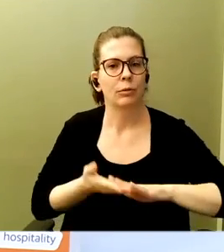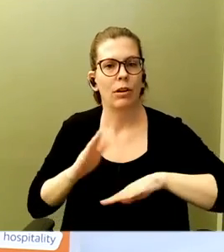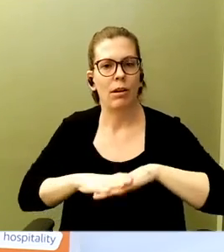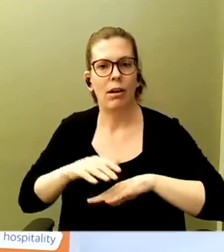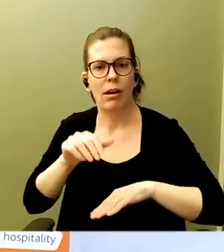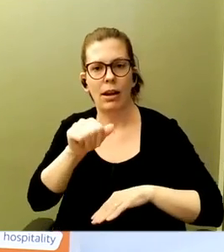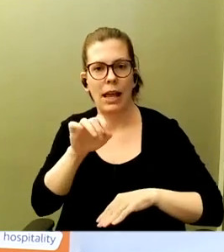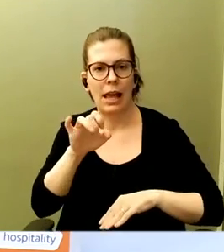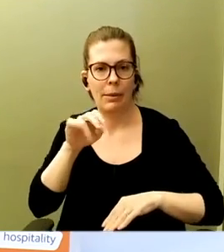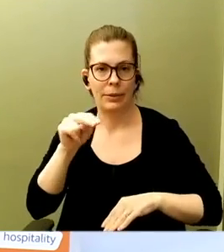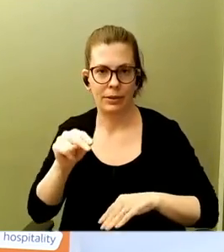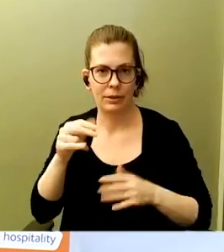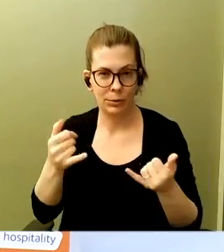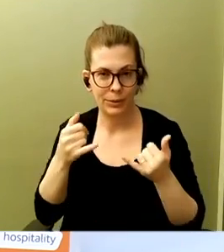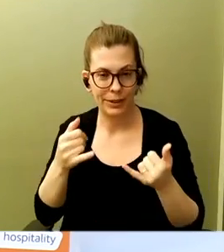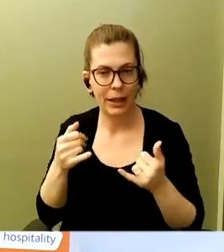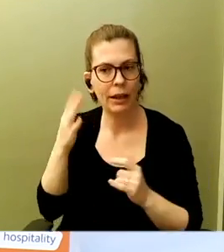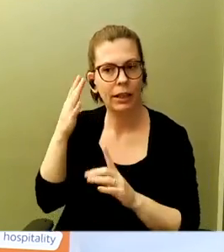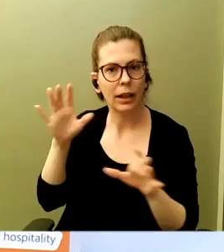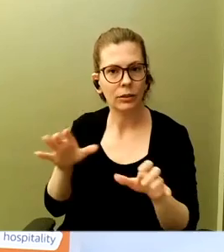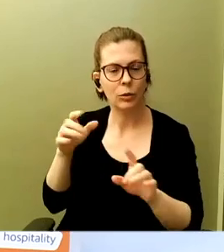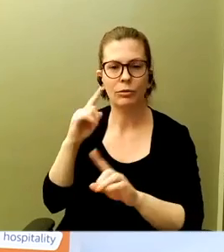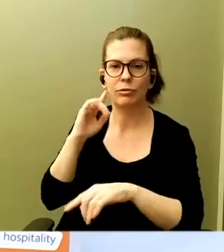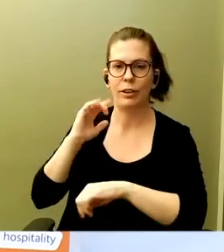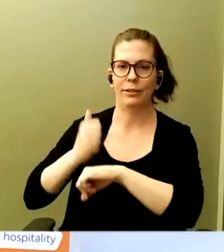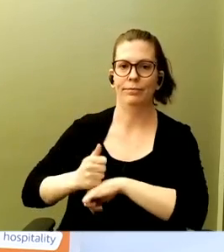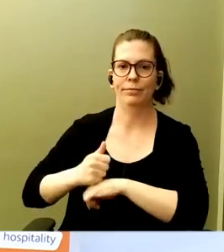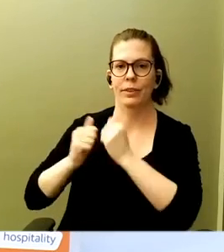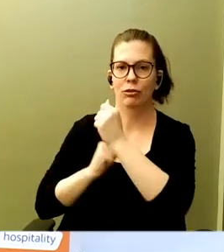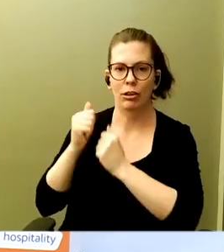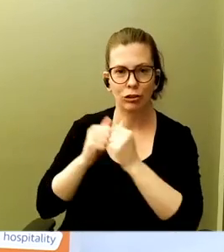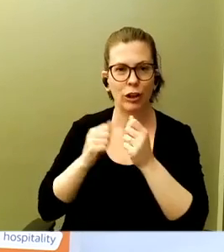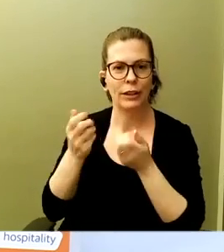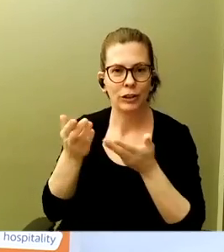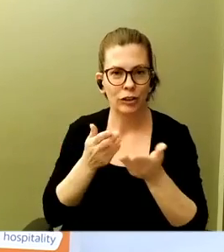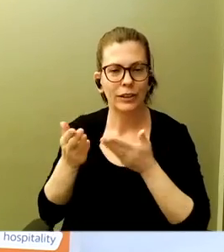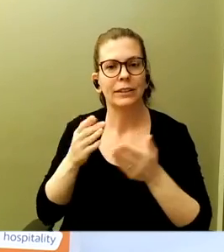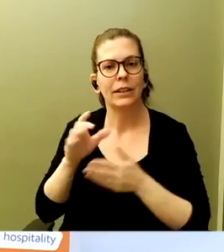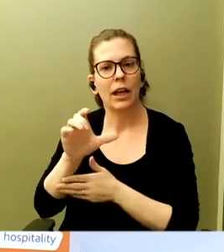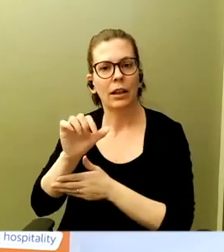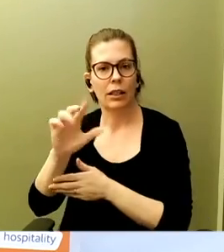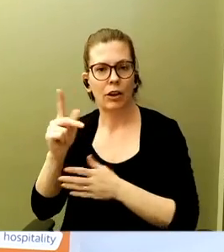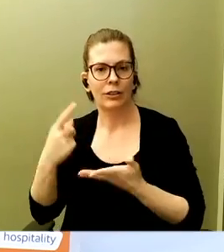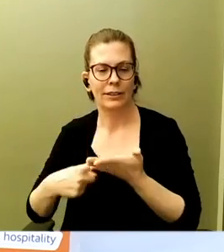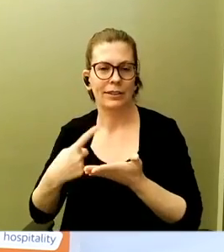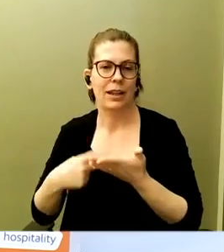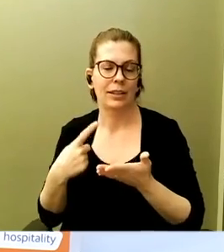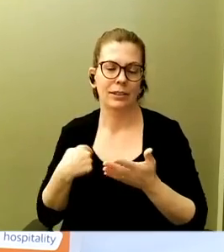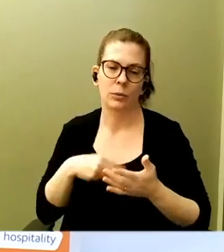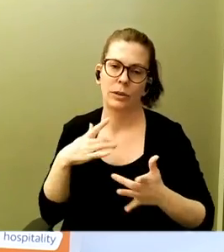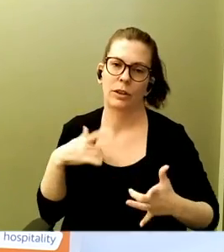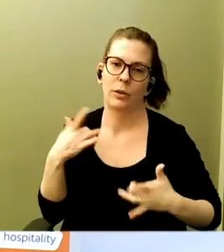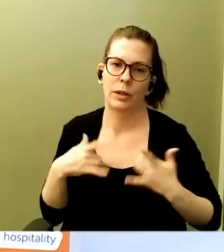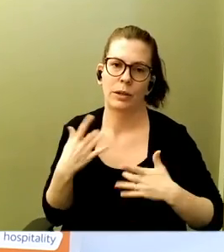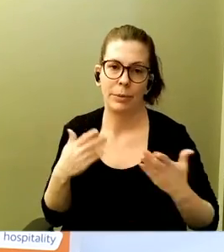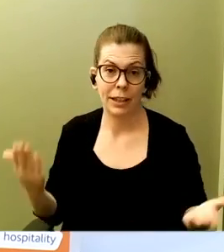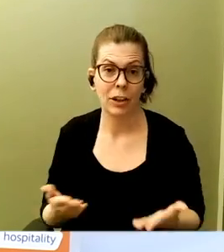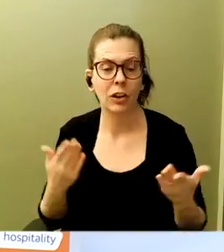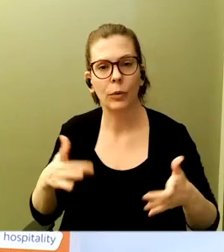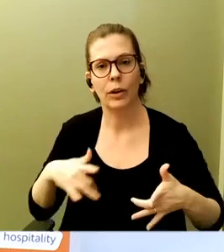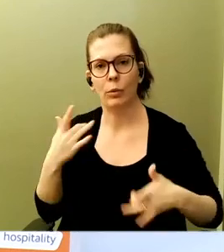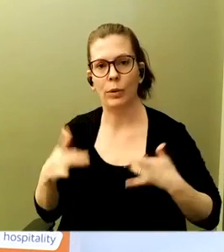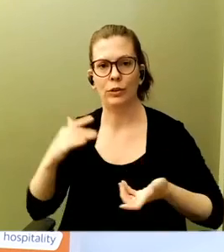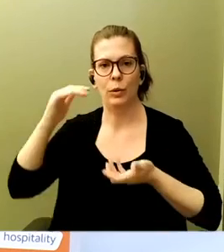And they do so because of the infrastructure and all the services that Clark talked about. So, we're thrilled to be here. We're thrilled to be partnering with